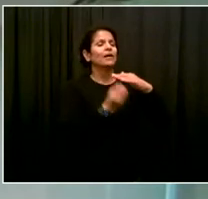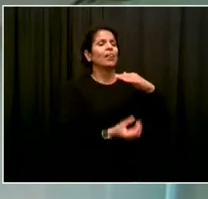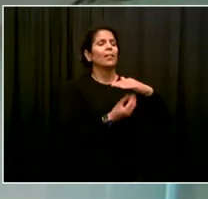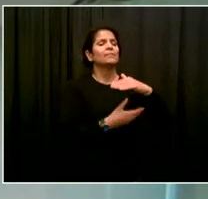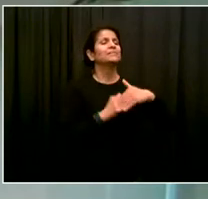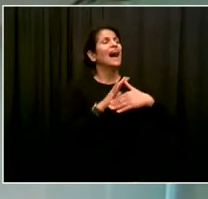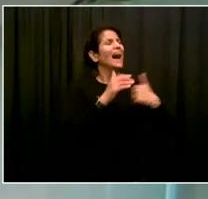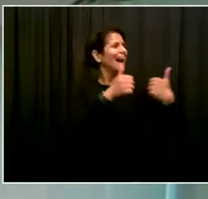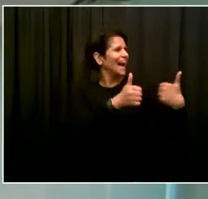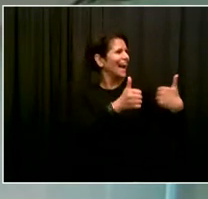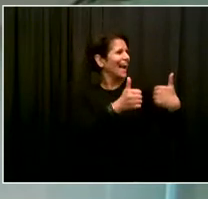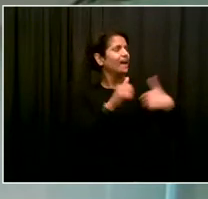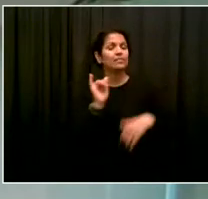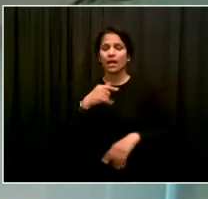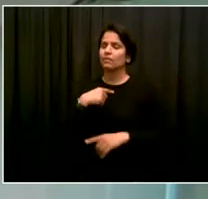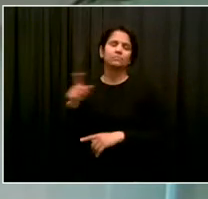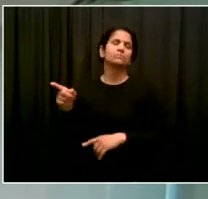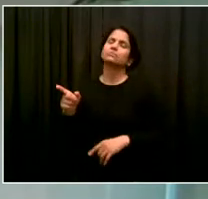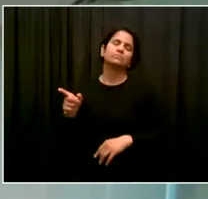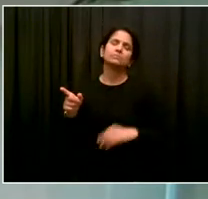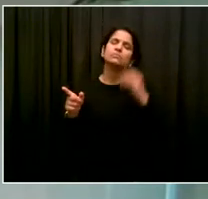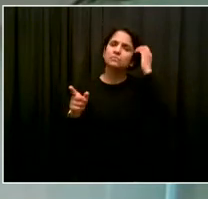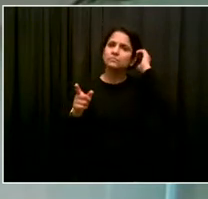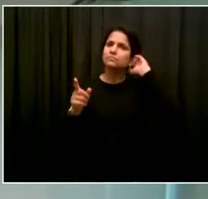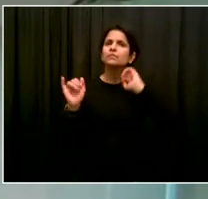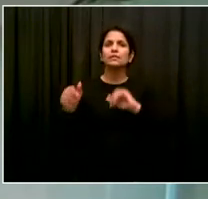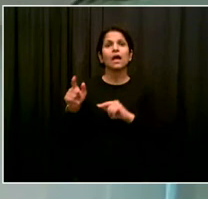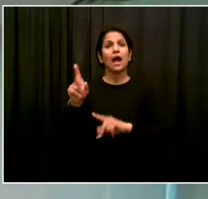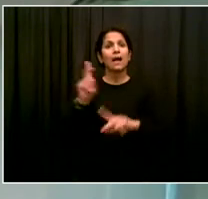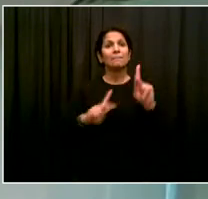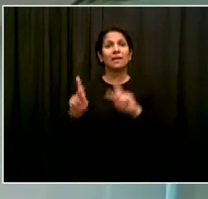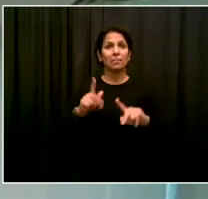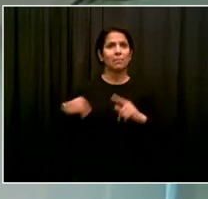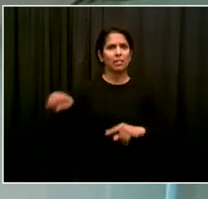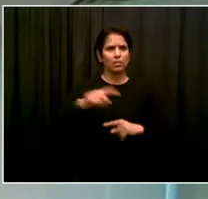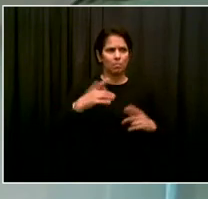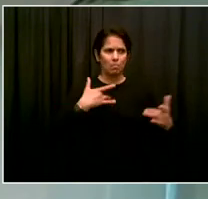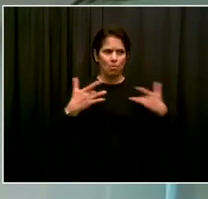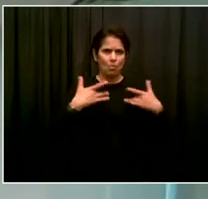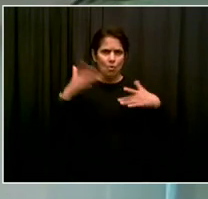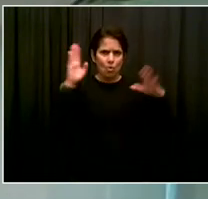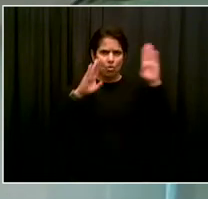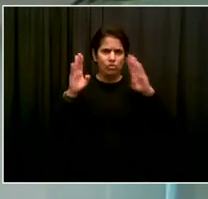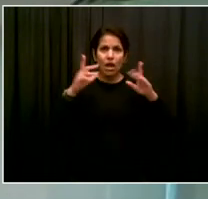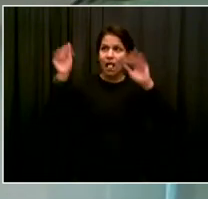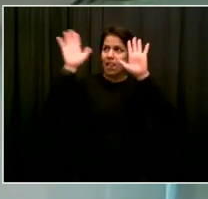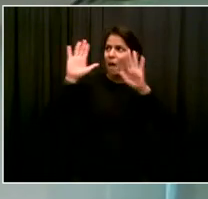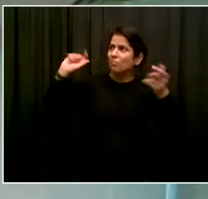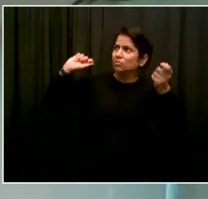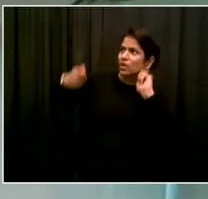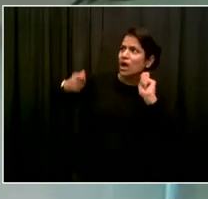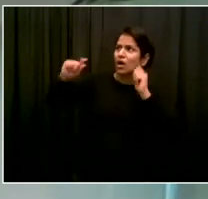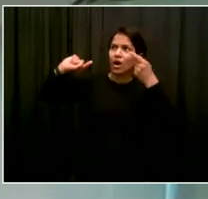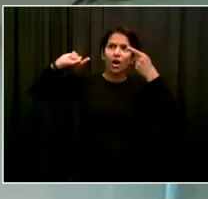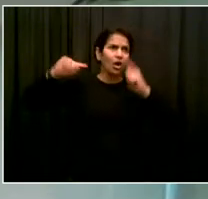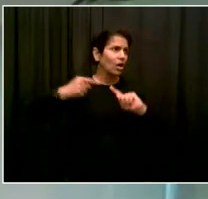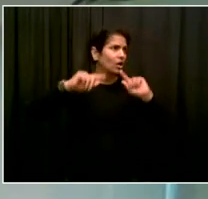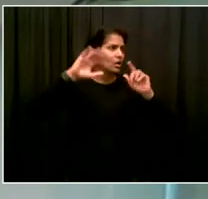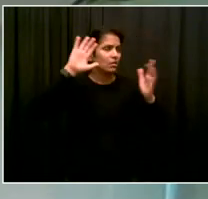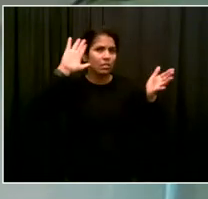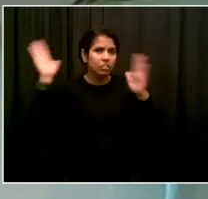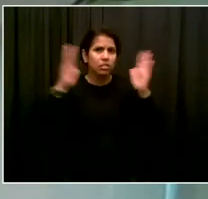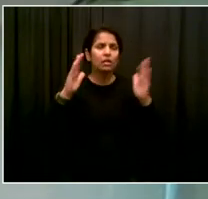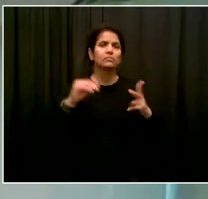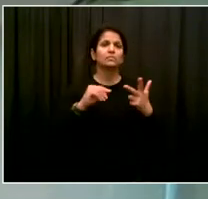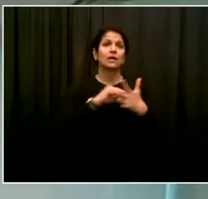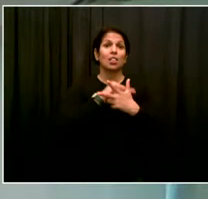consumers are very concerned about climate change. And so for the oil companies to tell them one thing when the truth is actually another, as they're